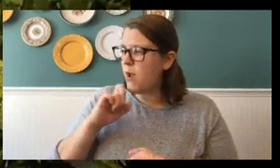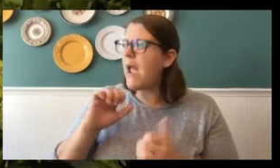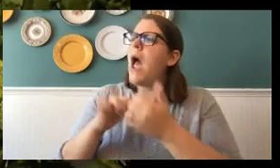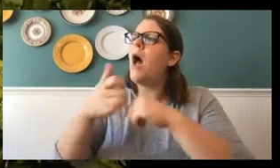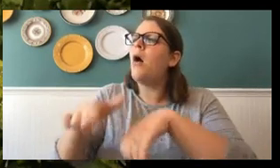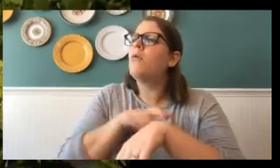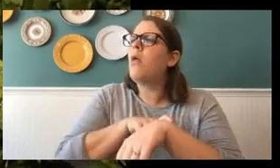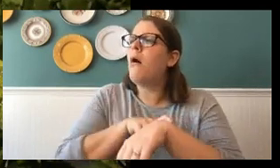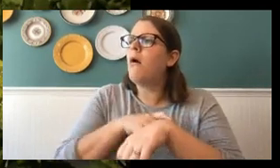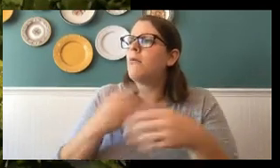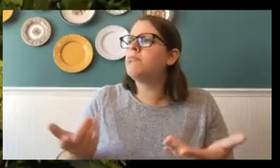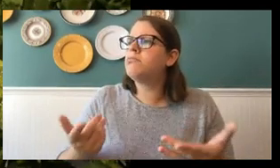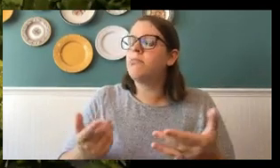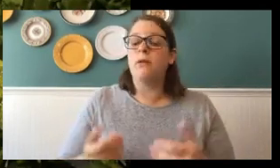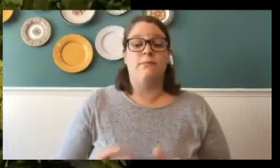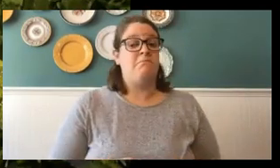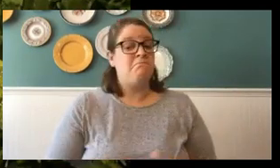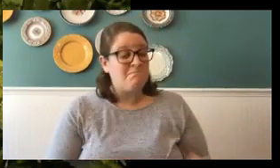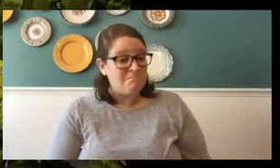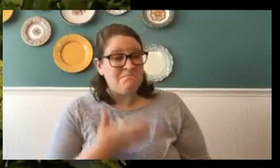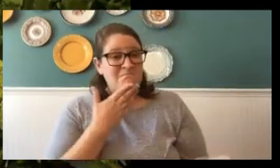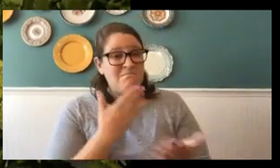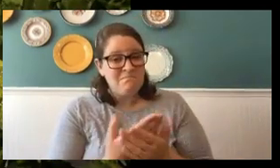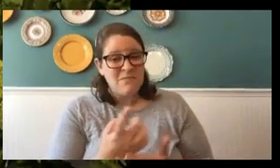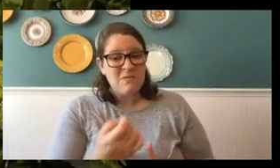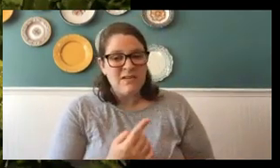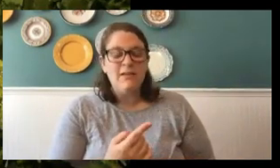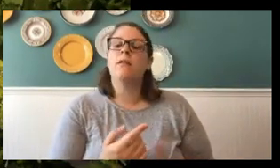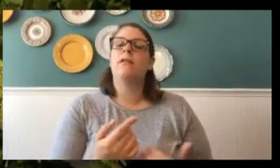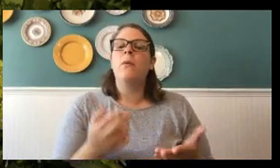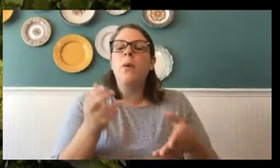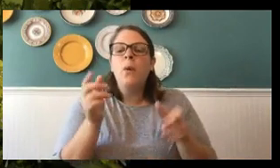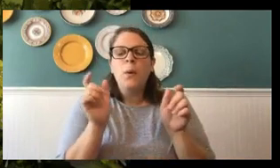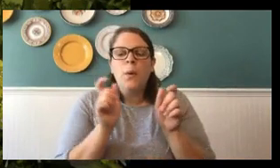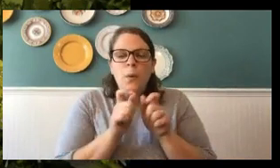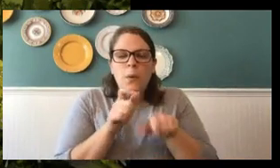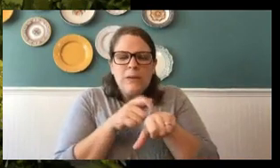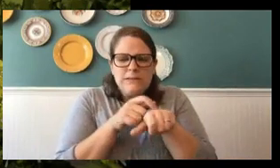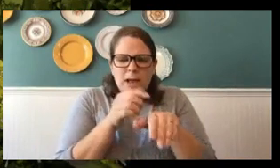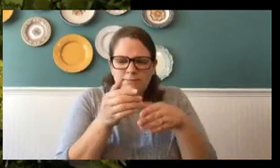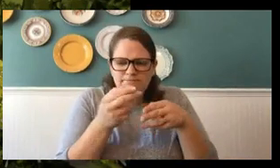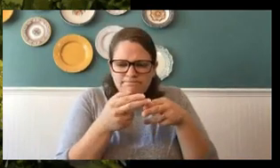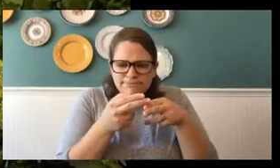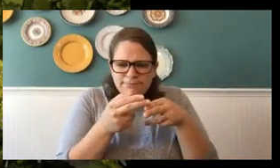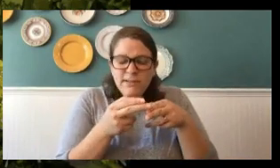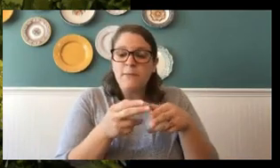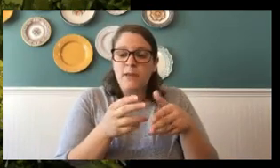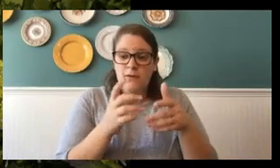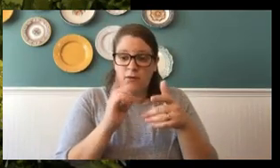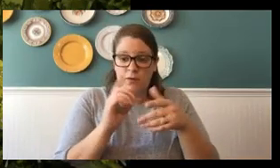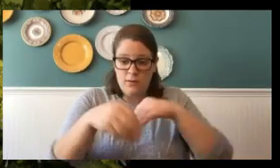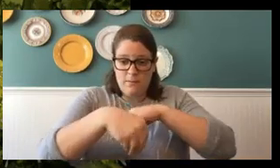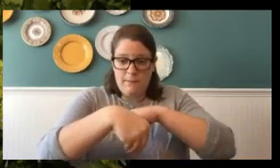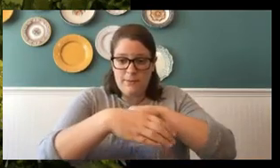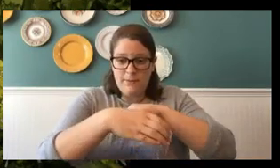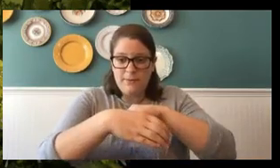There is a very small window of opportunity for these butterflies to emerge from that chrysalis. And sometimes they don't make it in